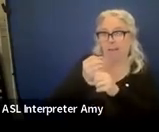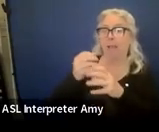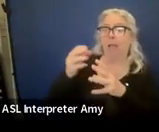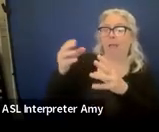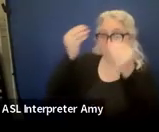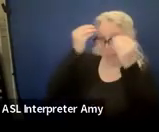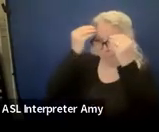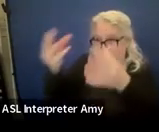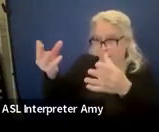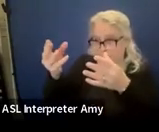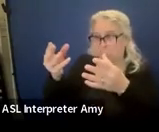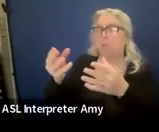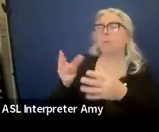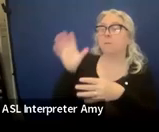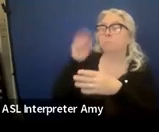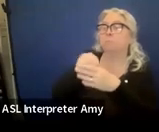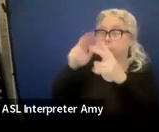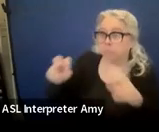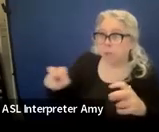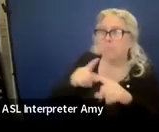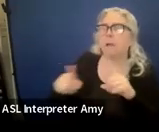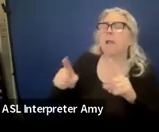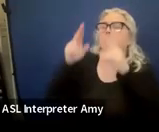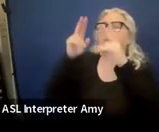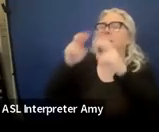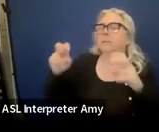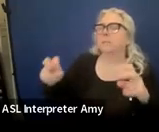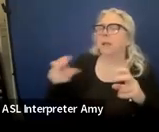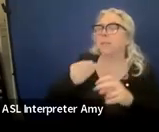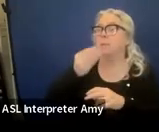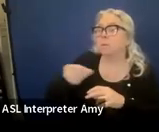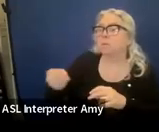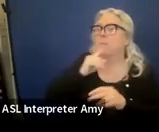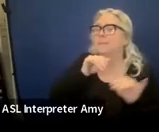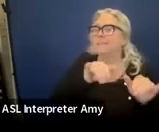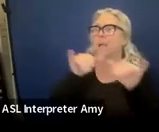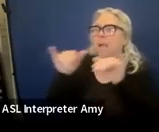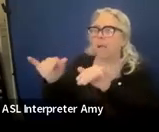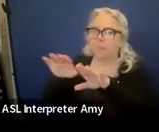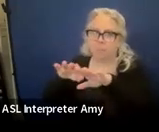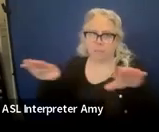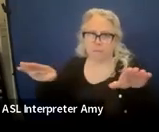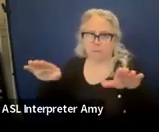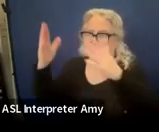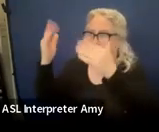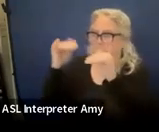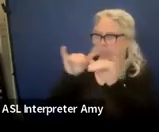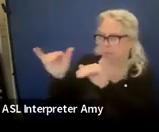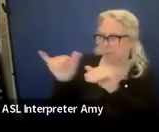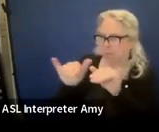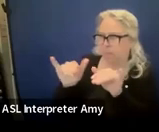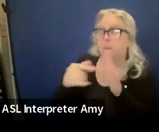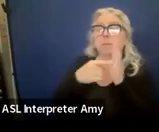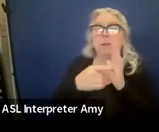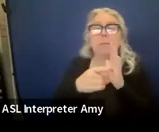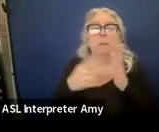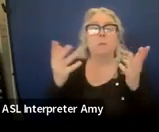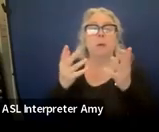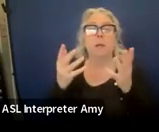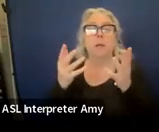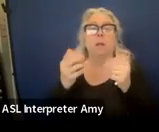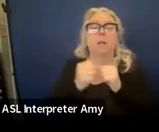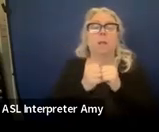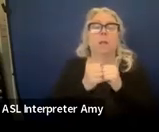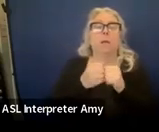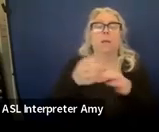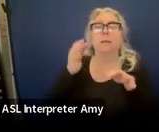in the assessment, but the assessment and the materials are the same. It's the same level of expectation. So an example of that would be